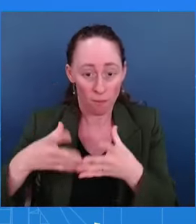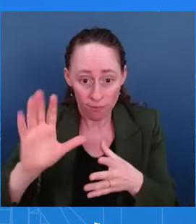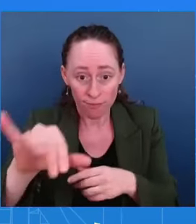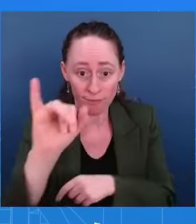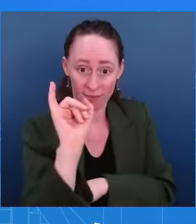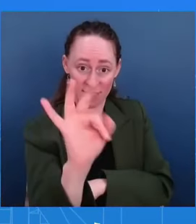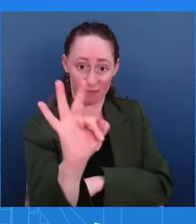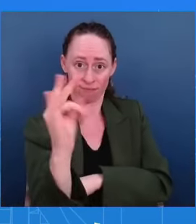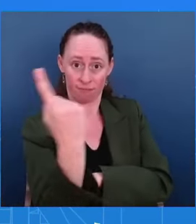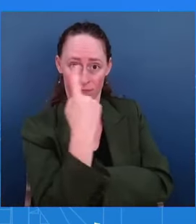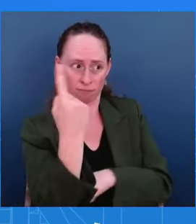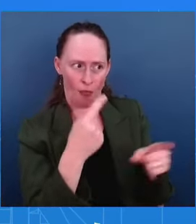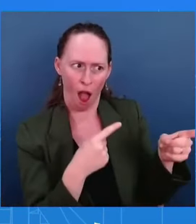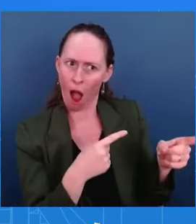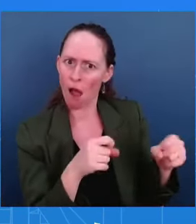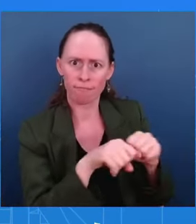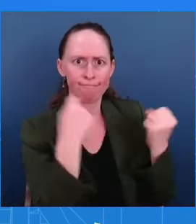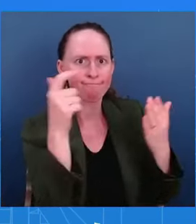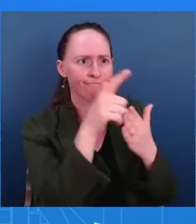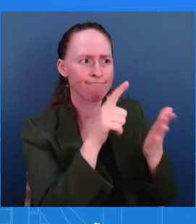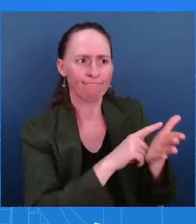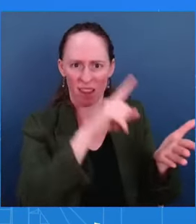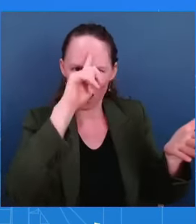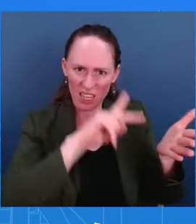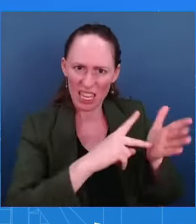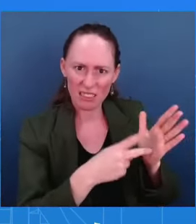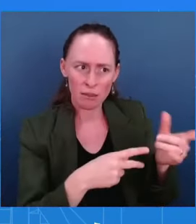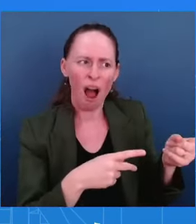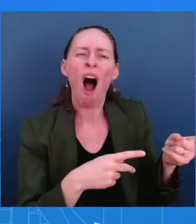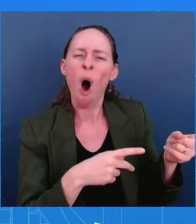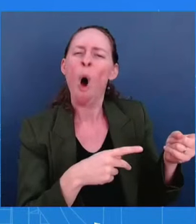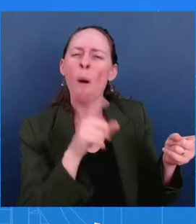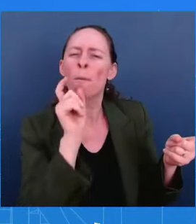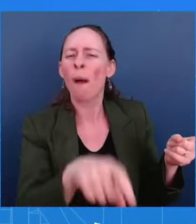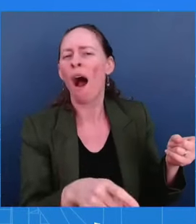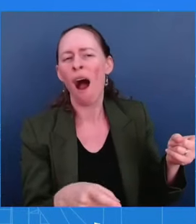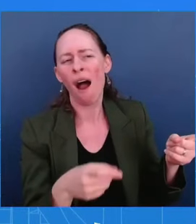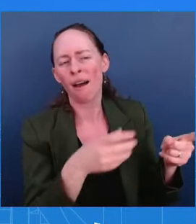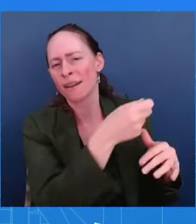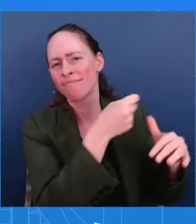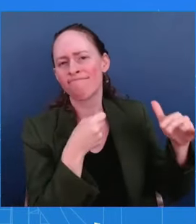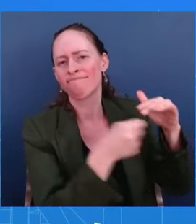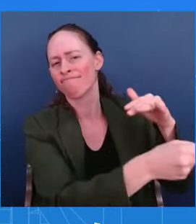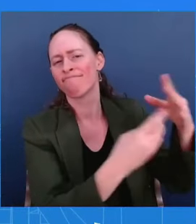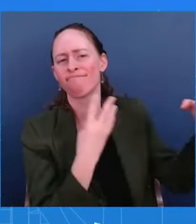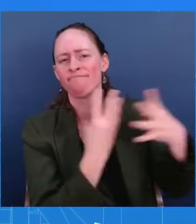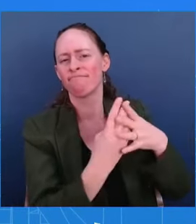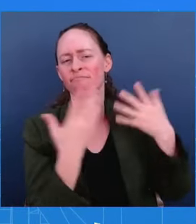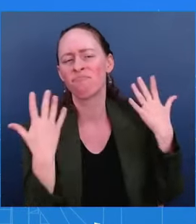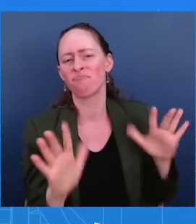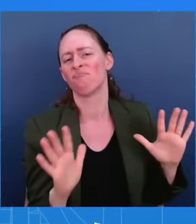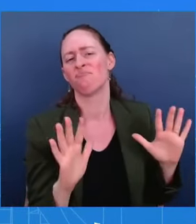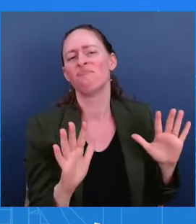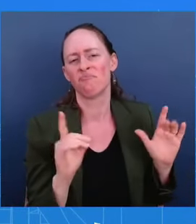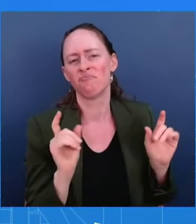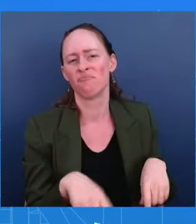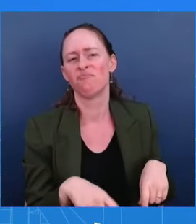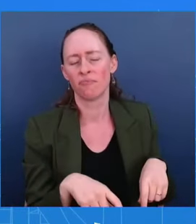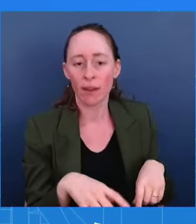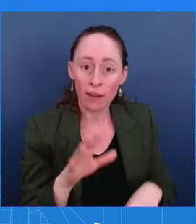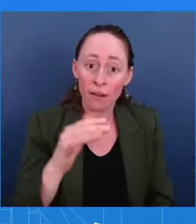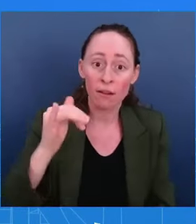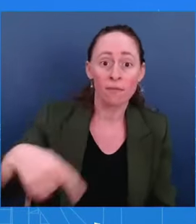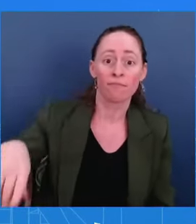is something that we fundamentally believe. And you have heard us say that, you know, we welcome law, local law enforcement